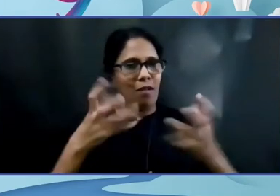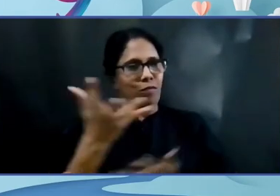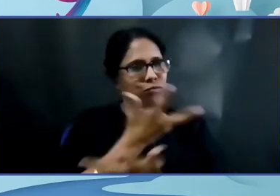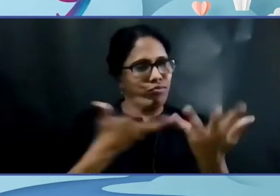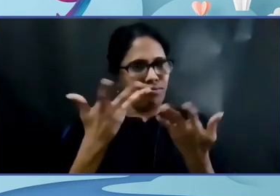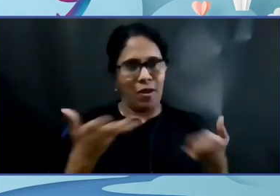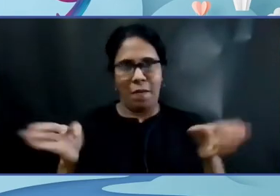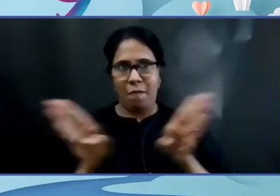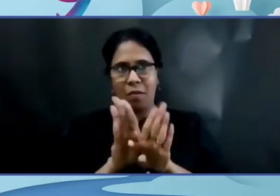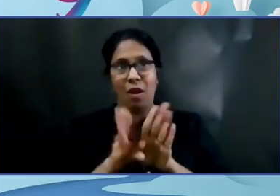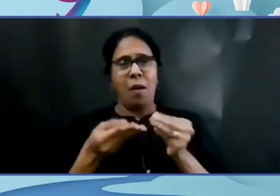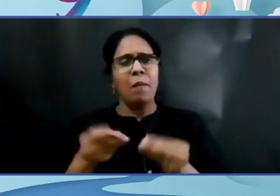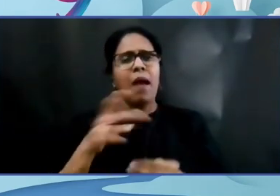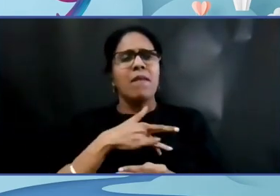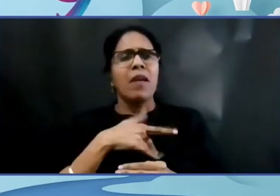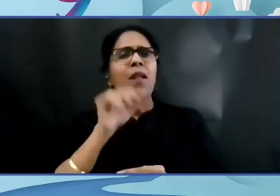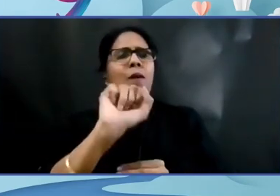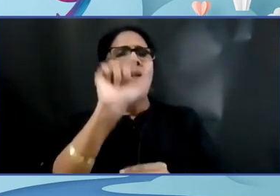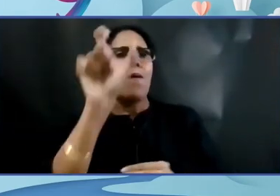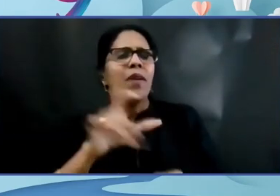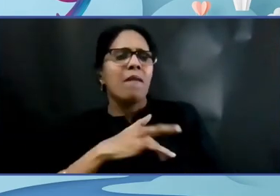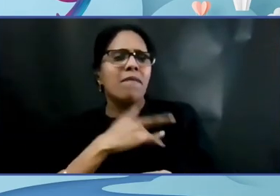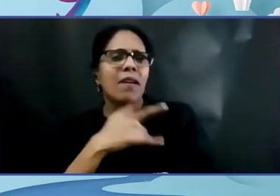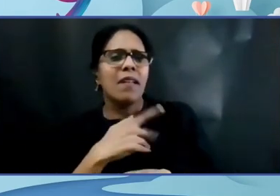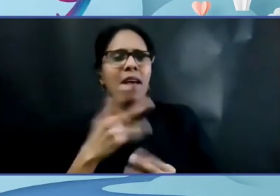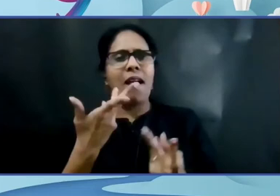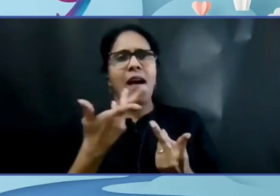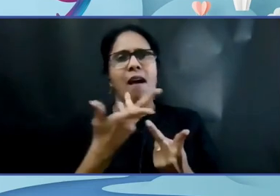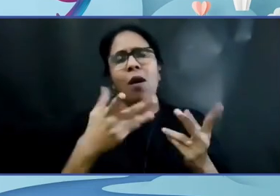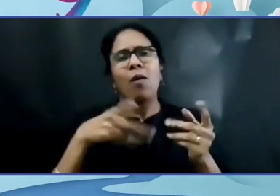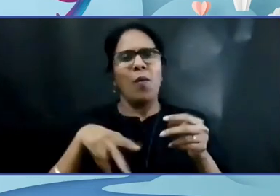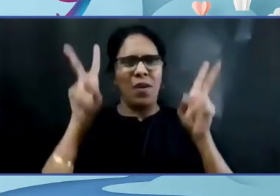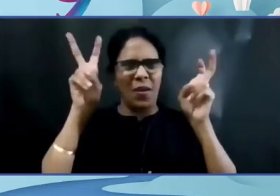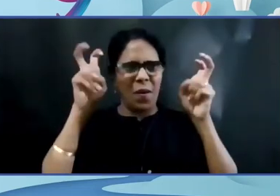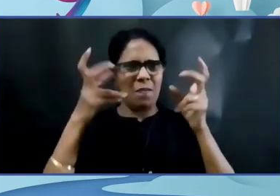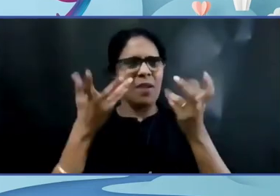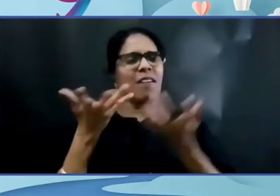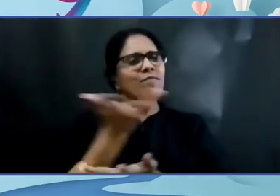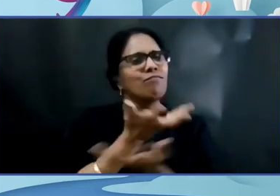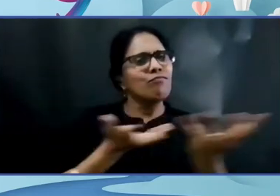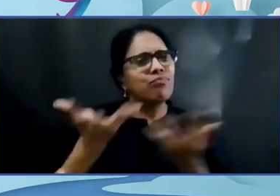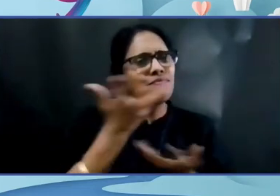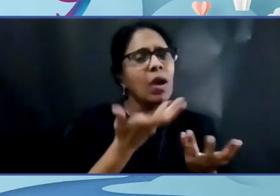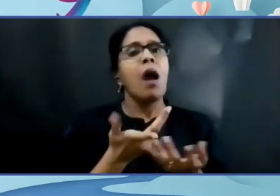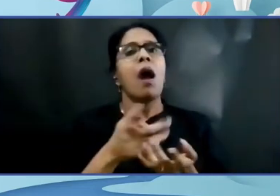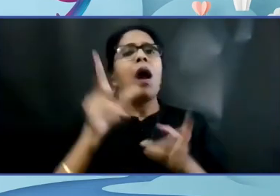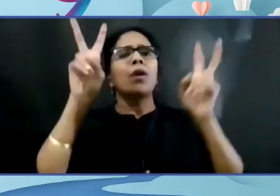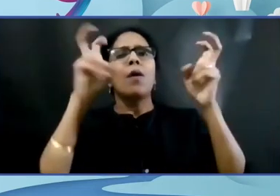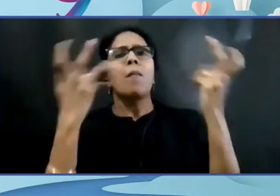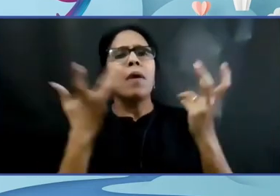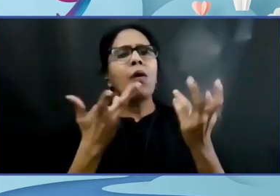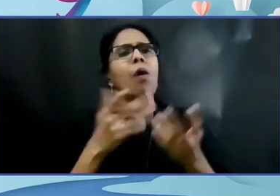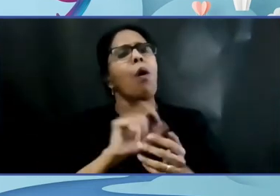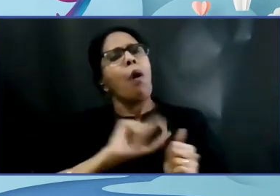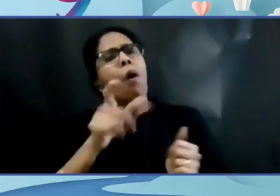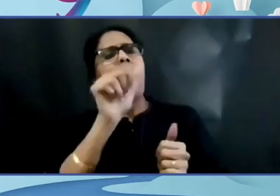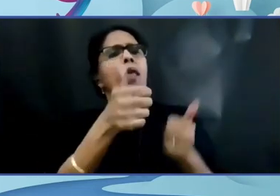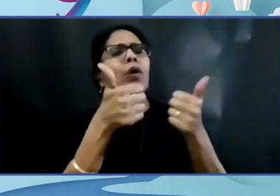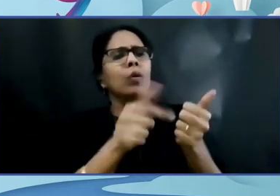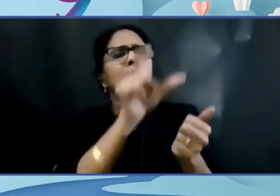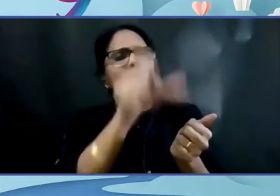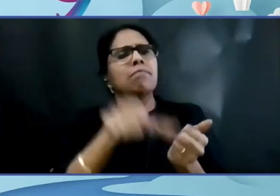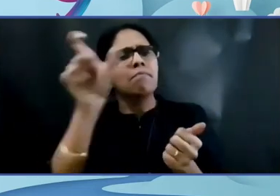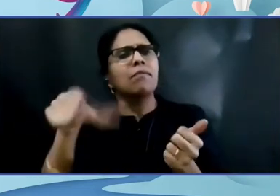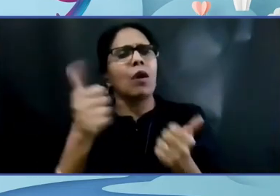on what you think about our topic of discussion. Everyone is good at something. I will start with